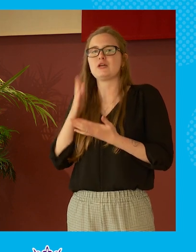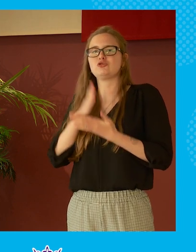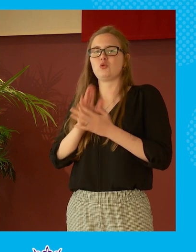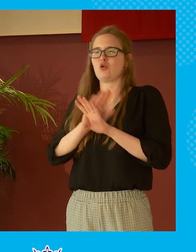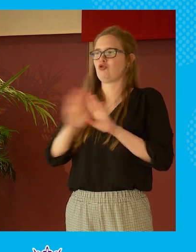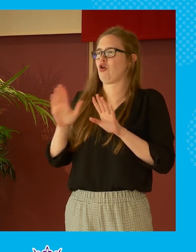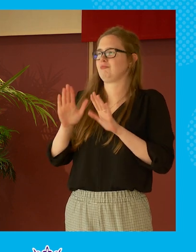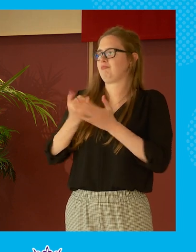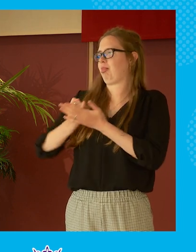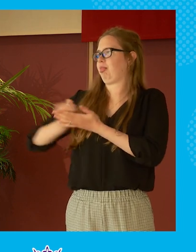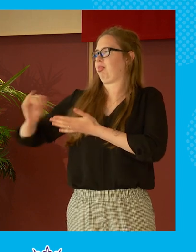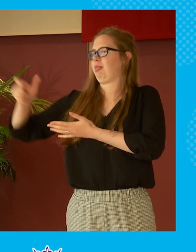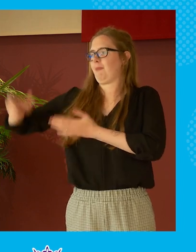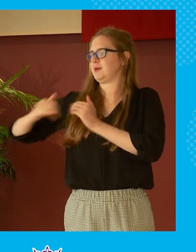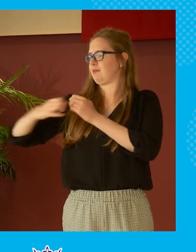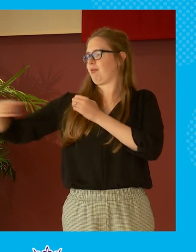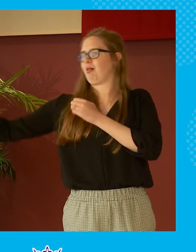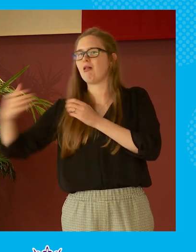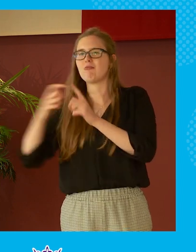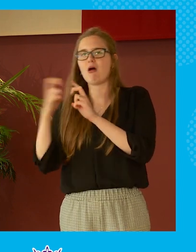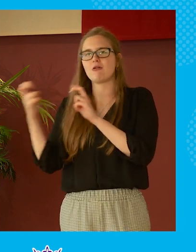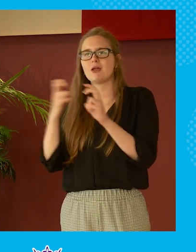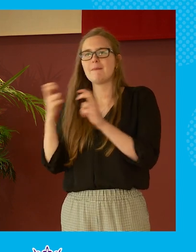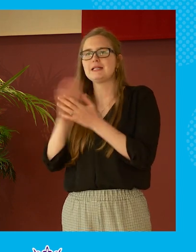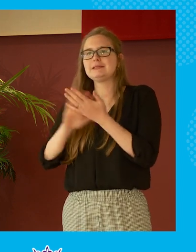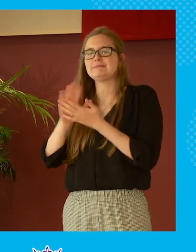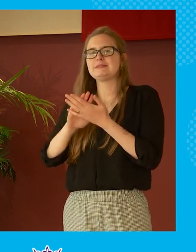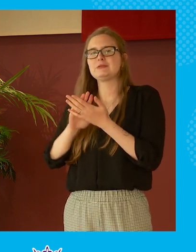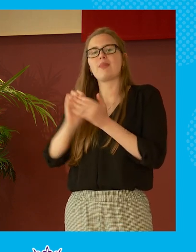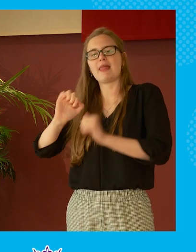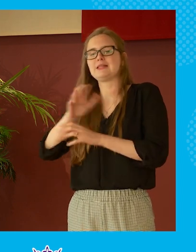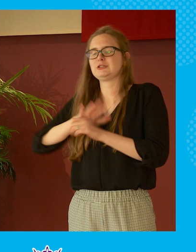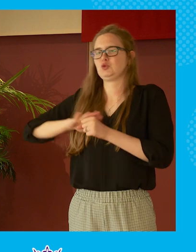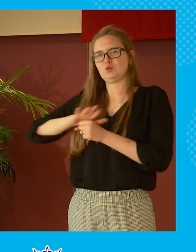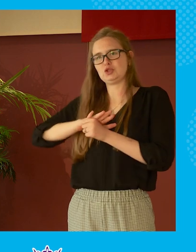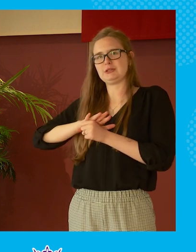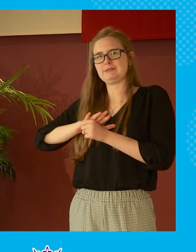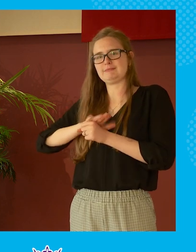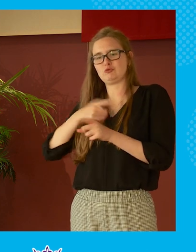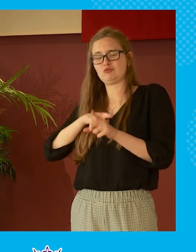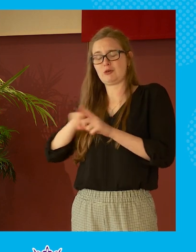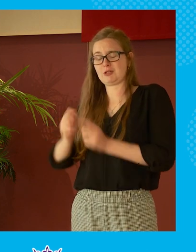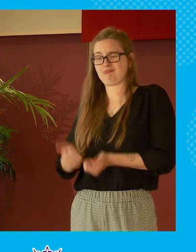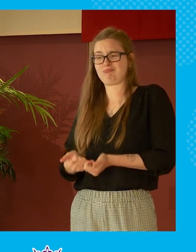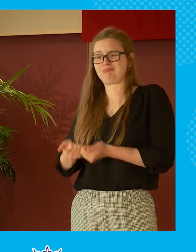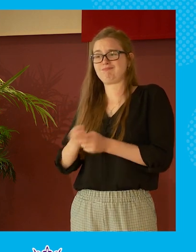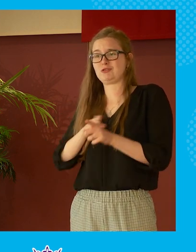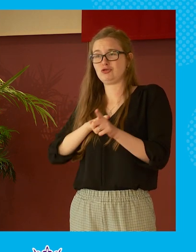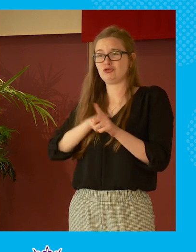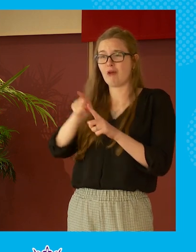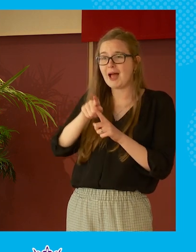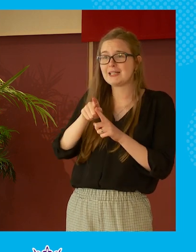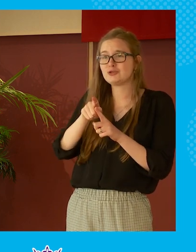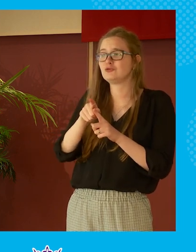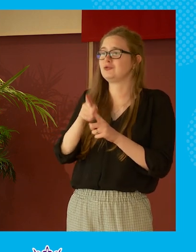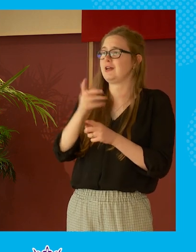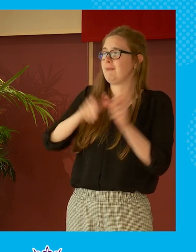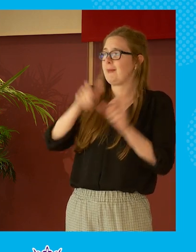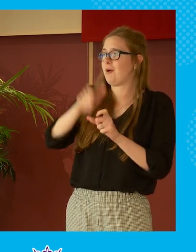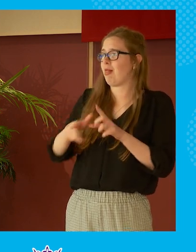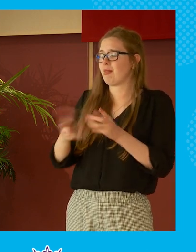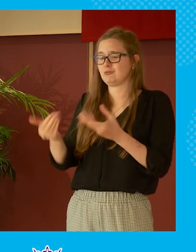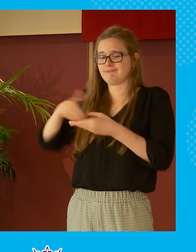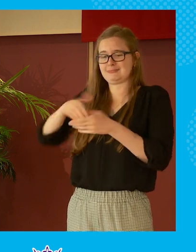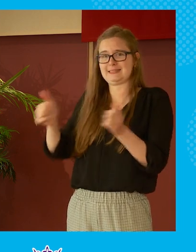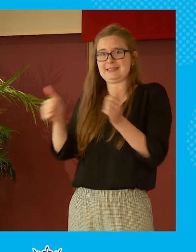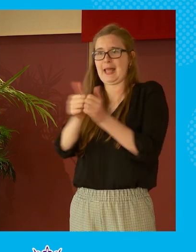annihilating somebody in the argument that that in that case when you're trying that was a classic example of trying to get as many people on the same